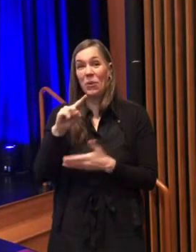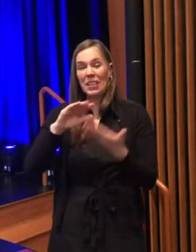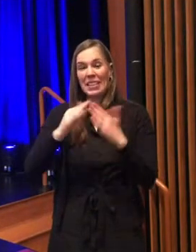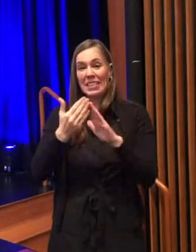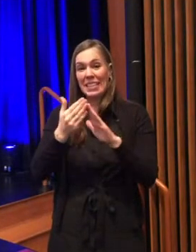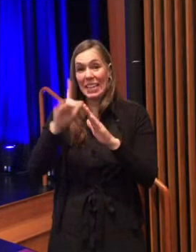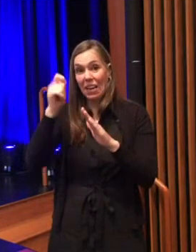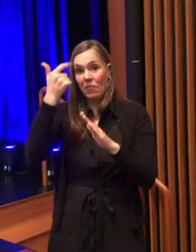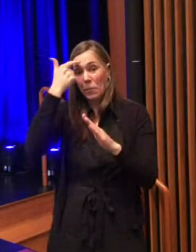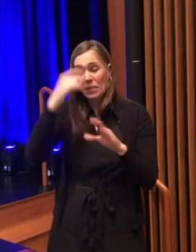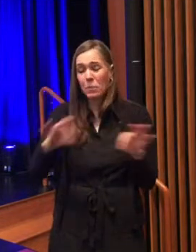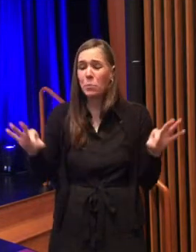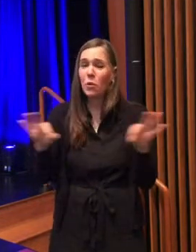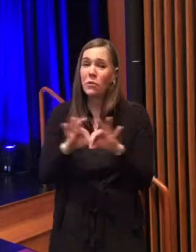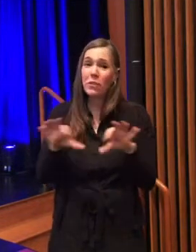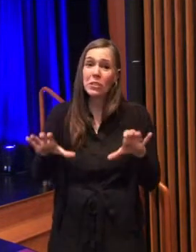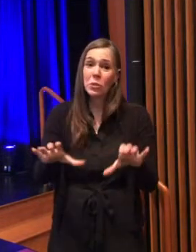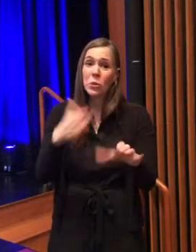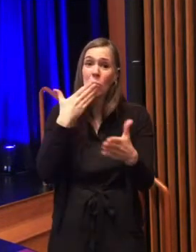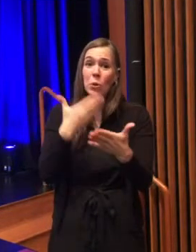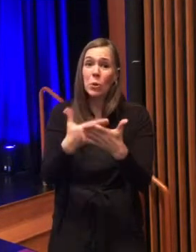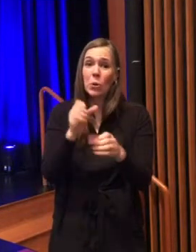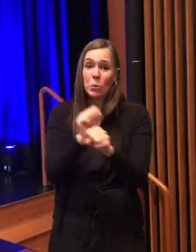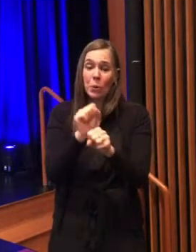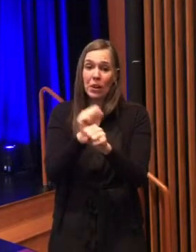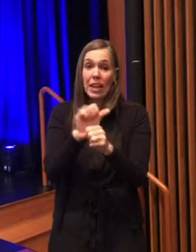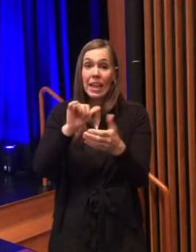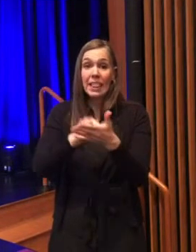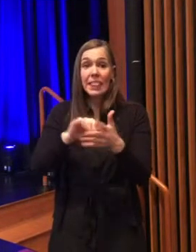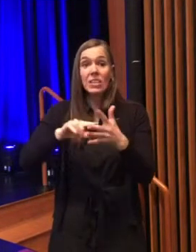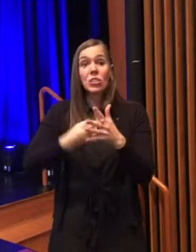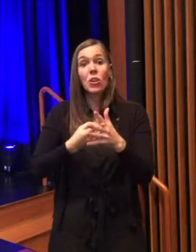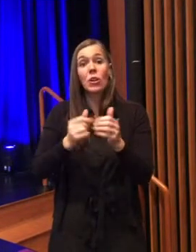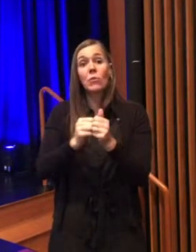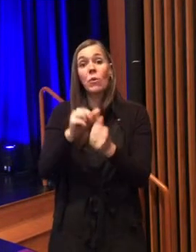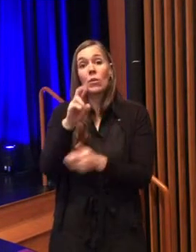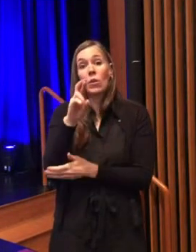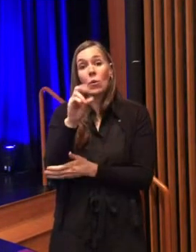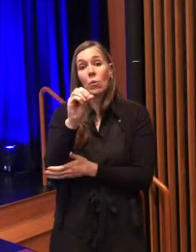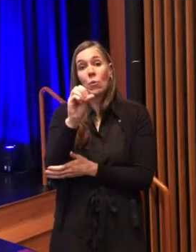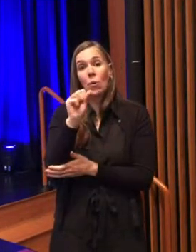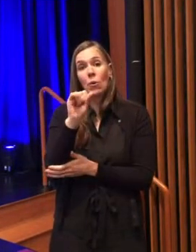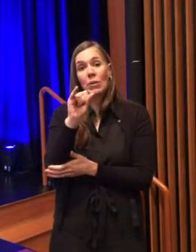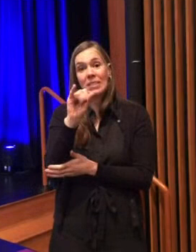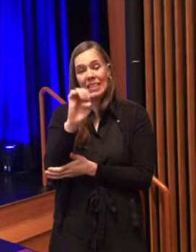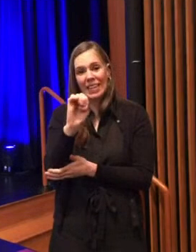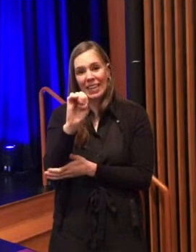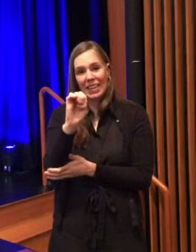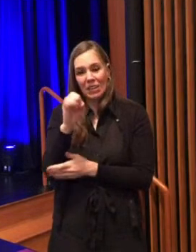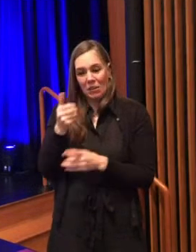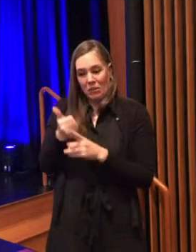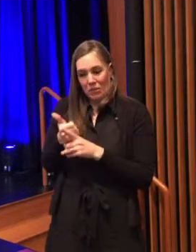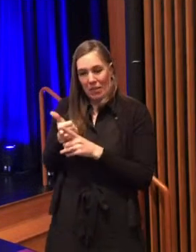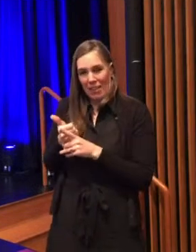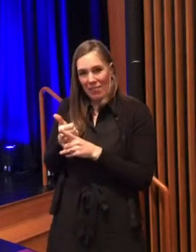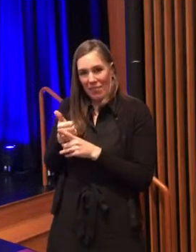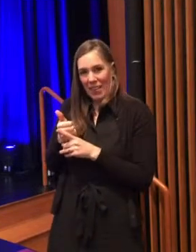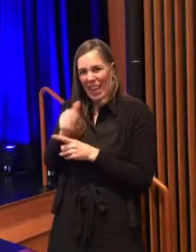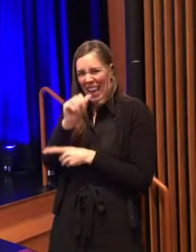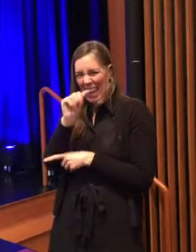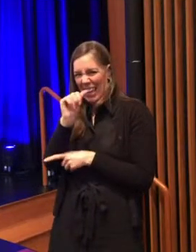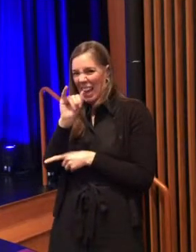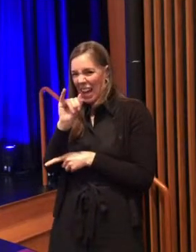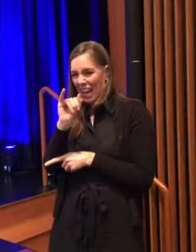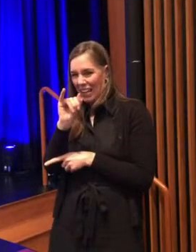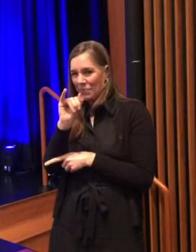well this work has started with the launch of rosie a chat bot built with artificial intelligence a few weeks